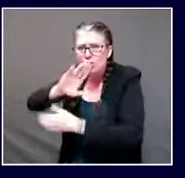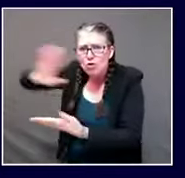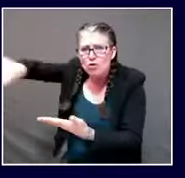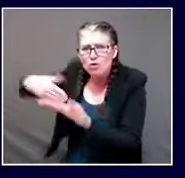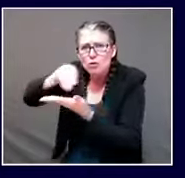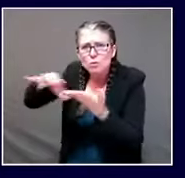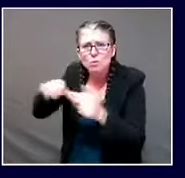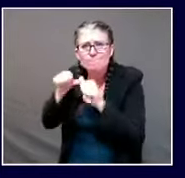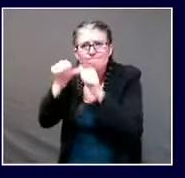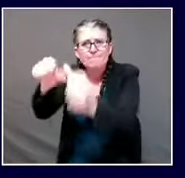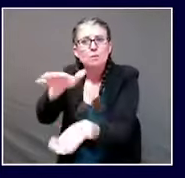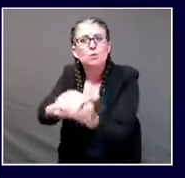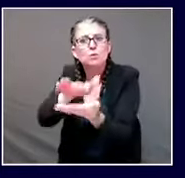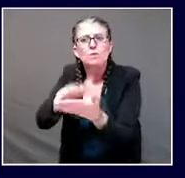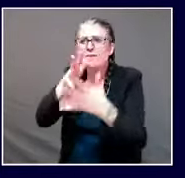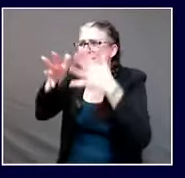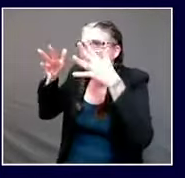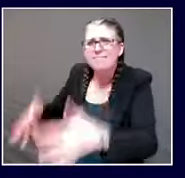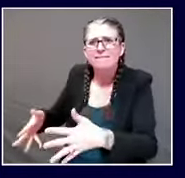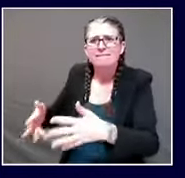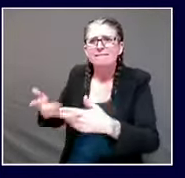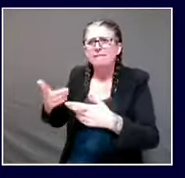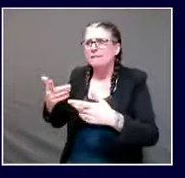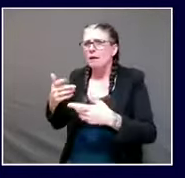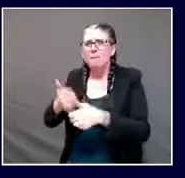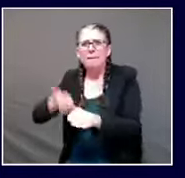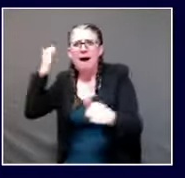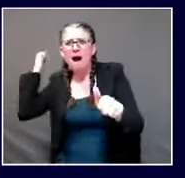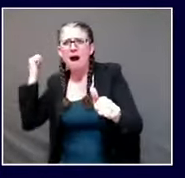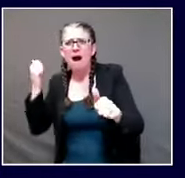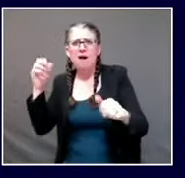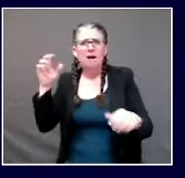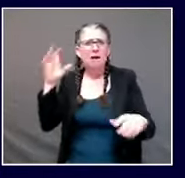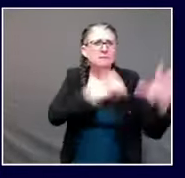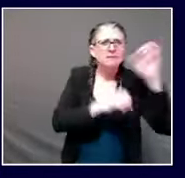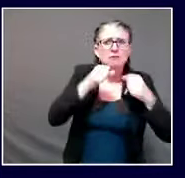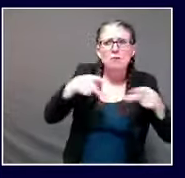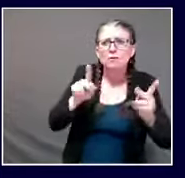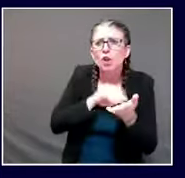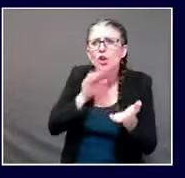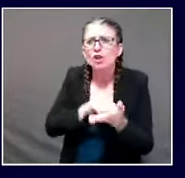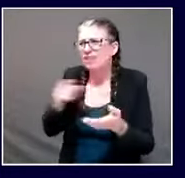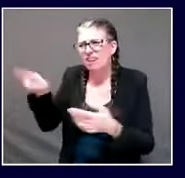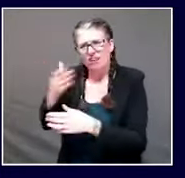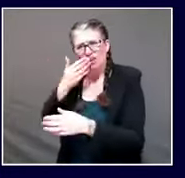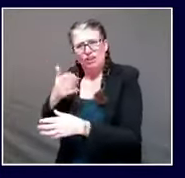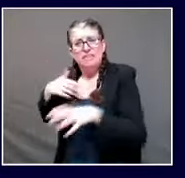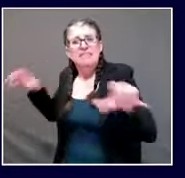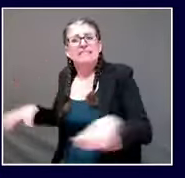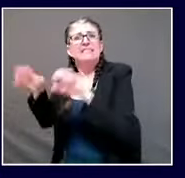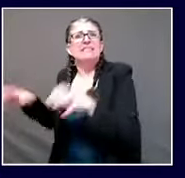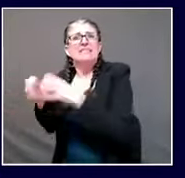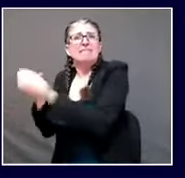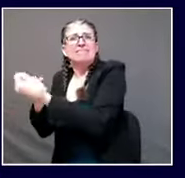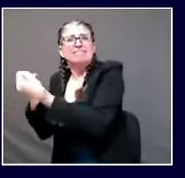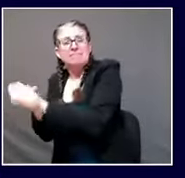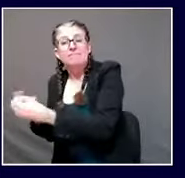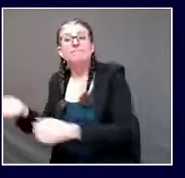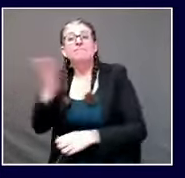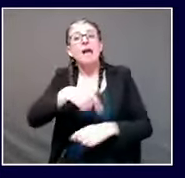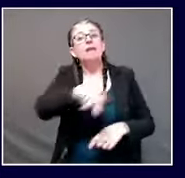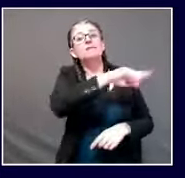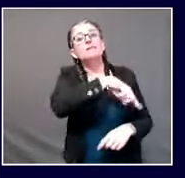child. I applaud the thousands of parents, as well, who are juggling work, child care, and school